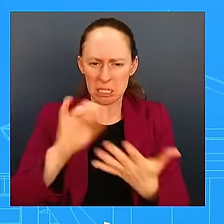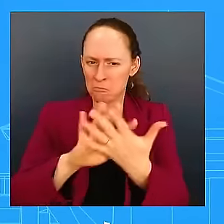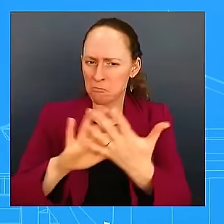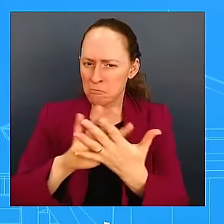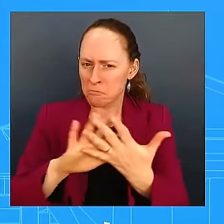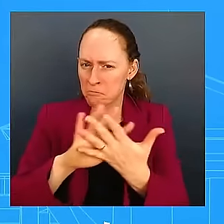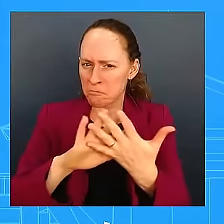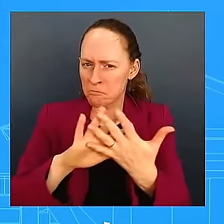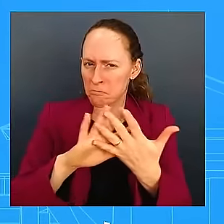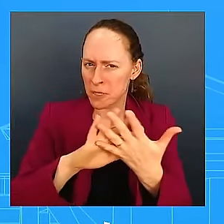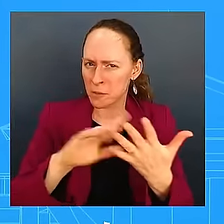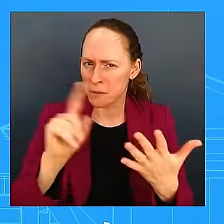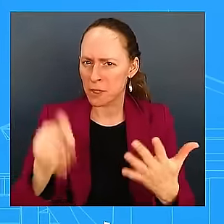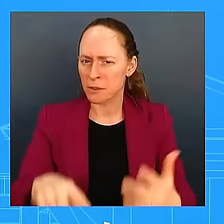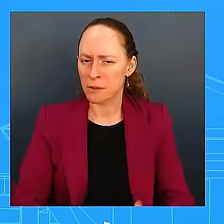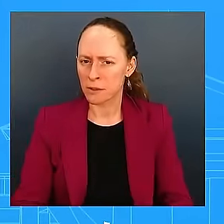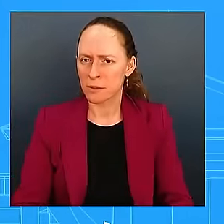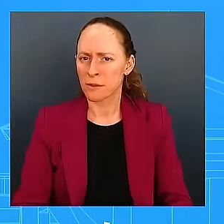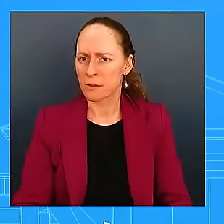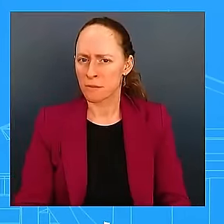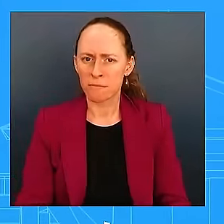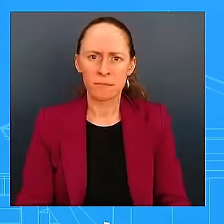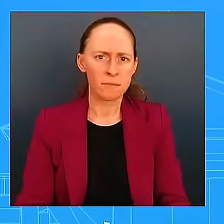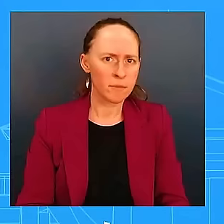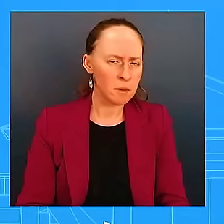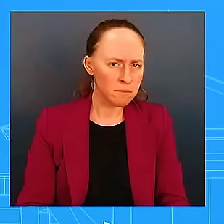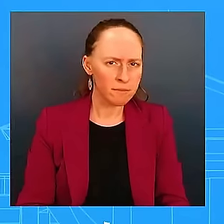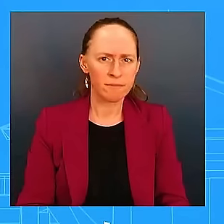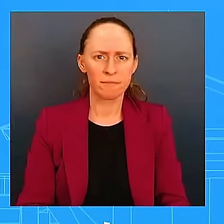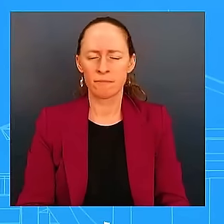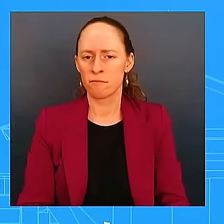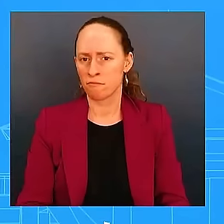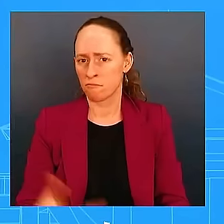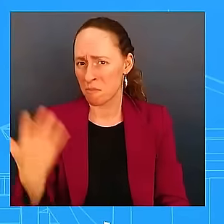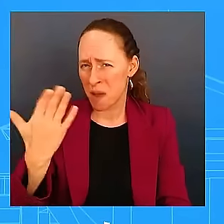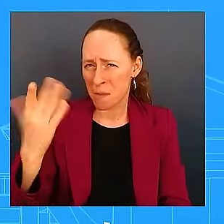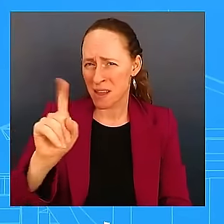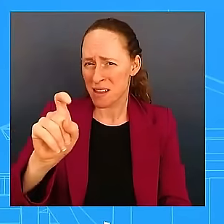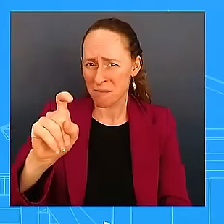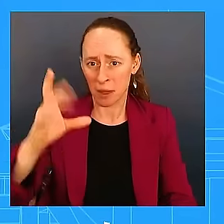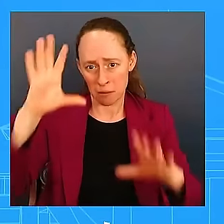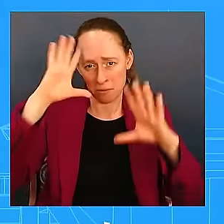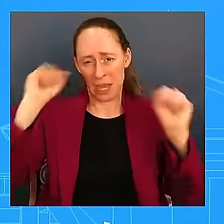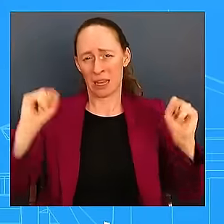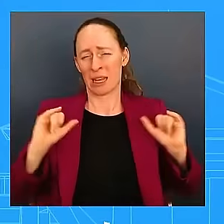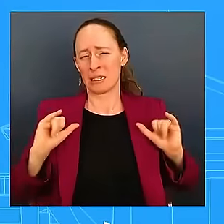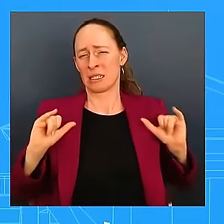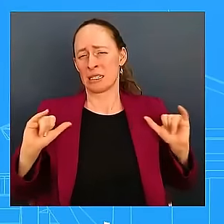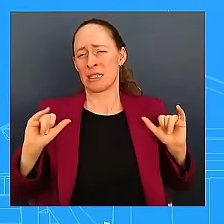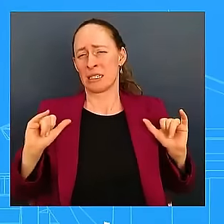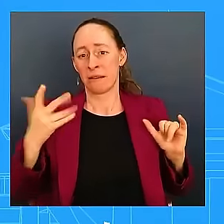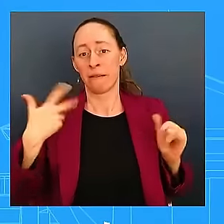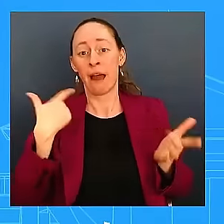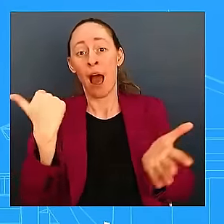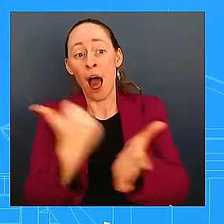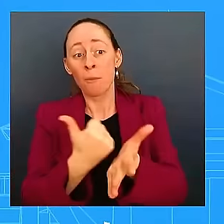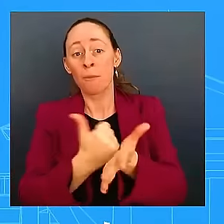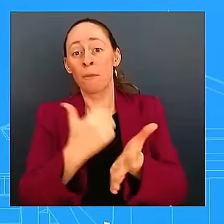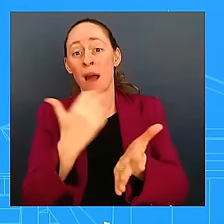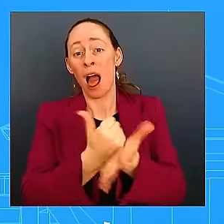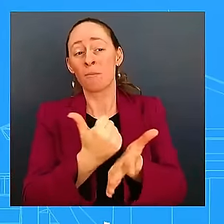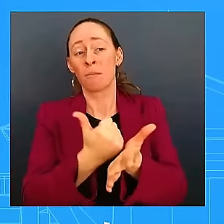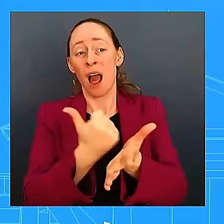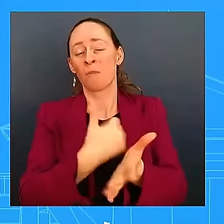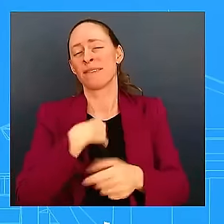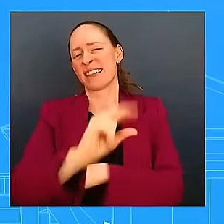would he consider conditioning aid to Israel? I don't have anything else to lay out beyond the statement that you saw from not